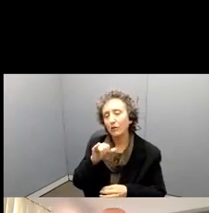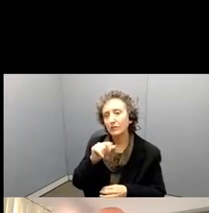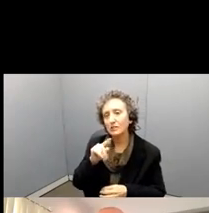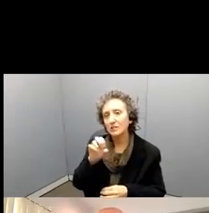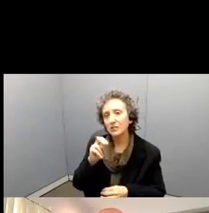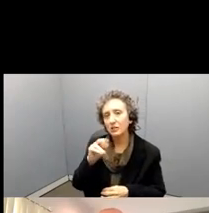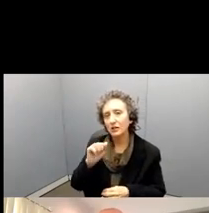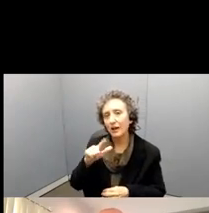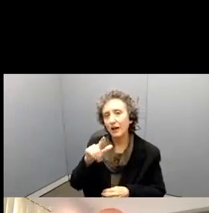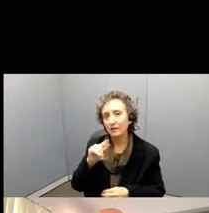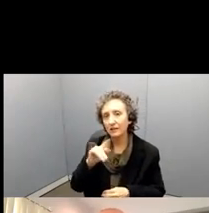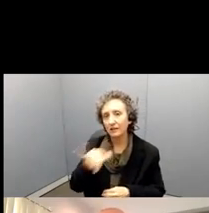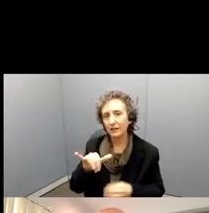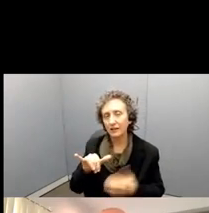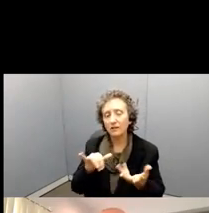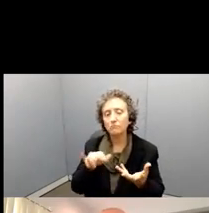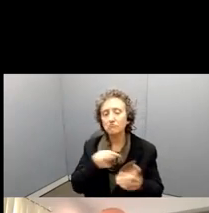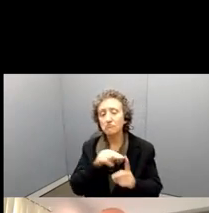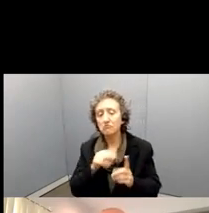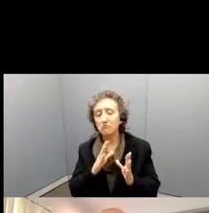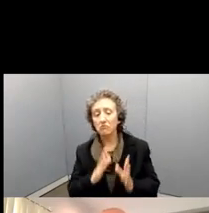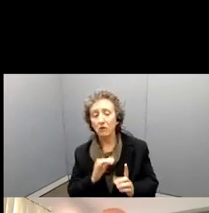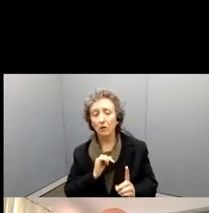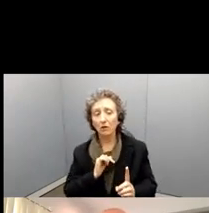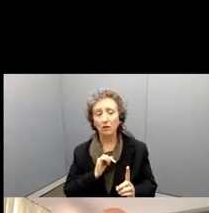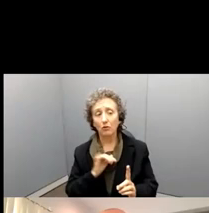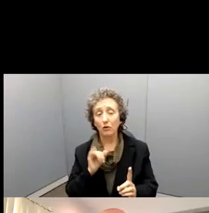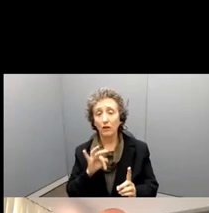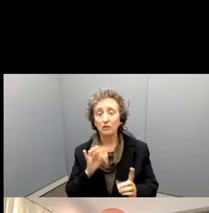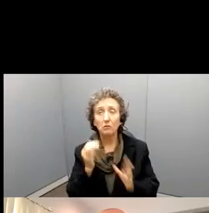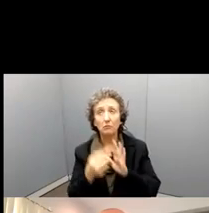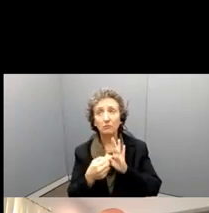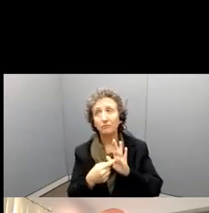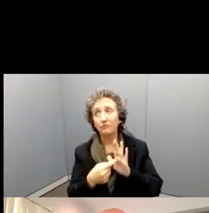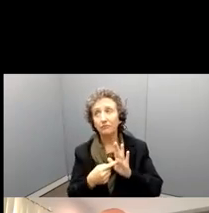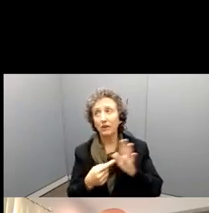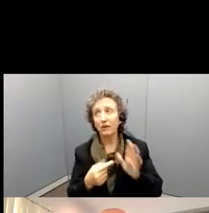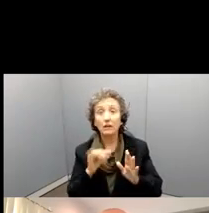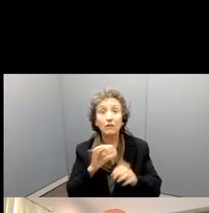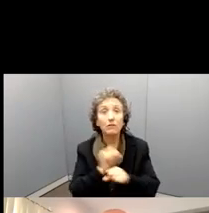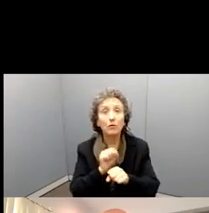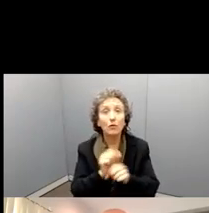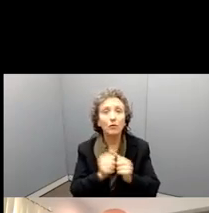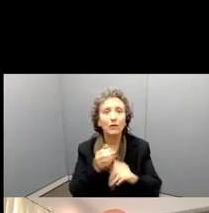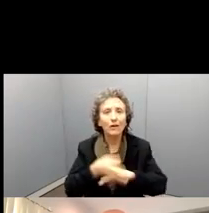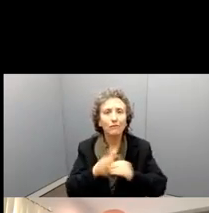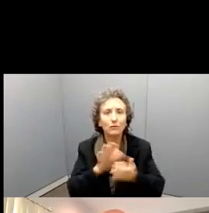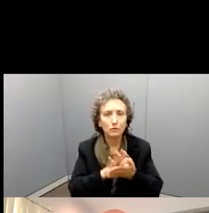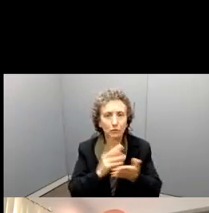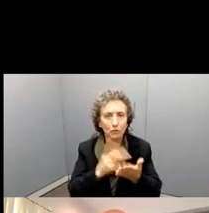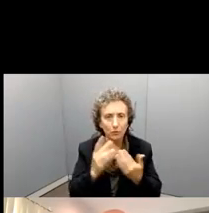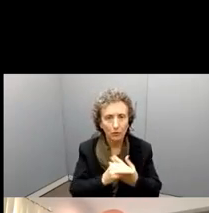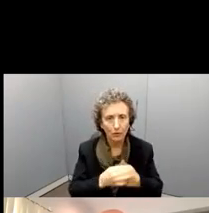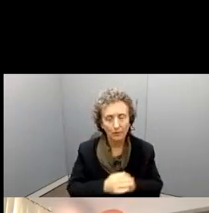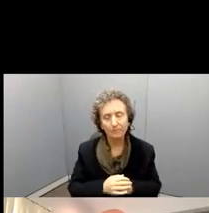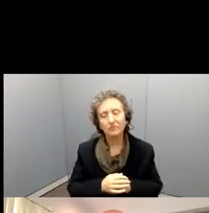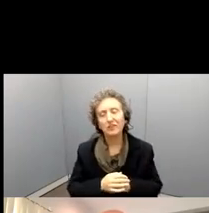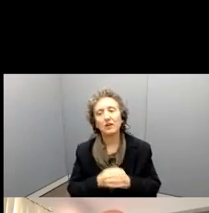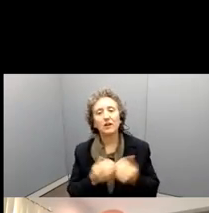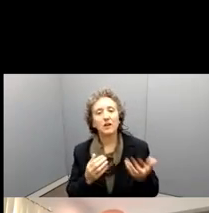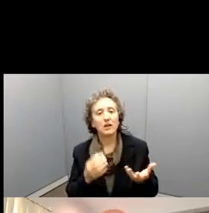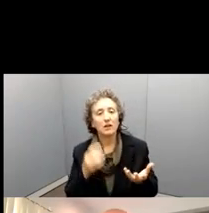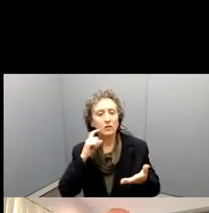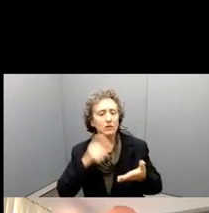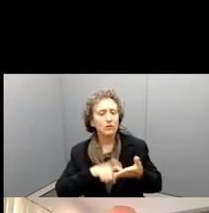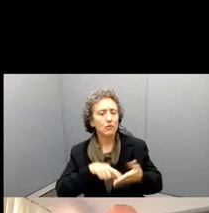of idea, you know, if you are working with an, an after-school program, and that we learned that you were, at one